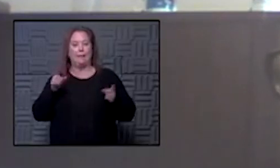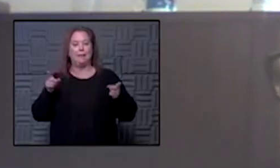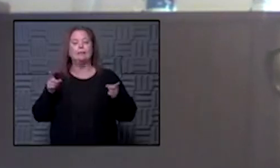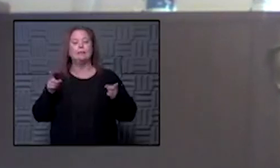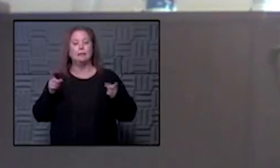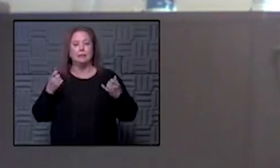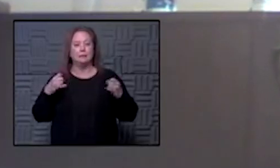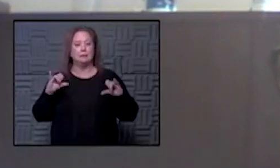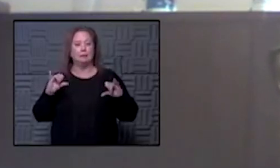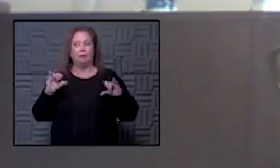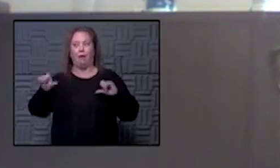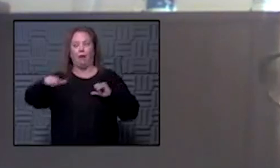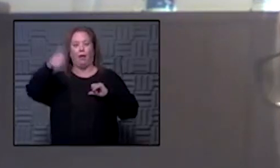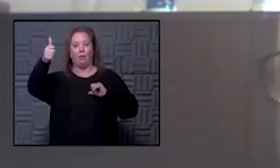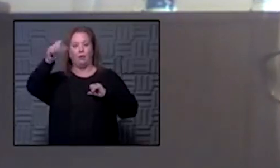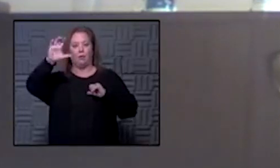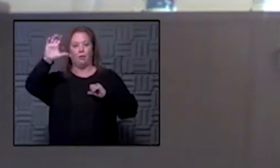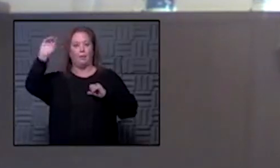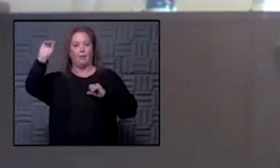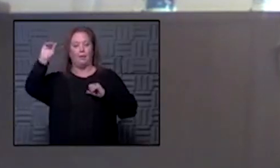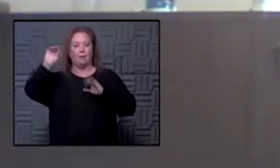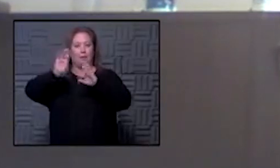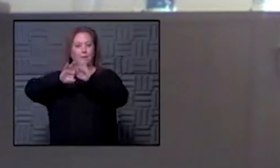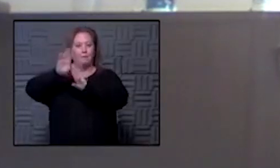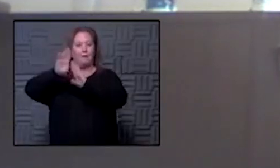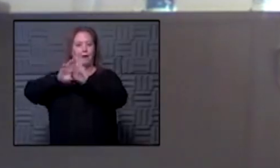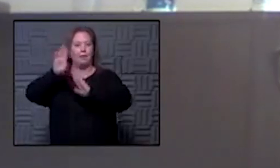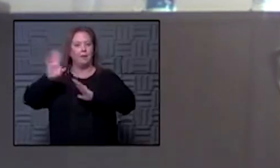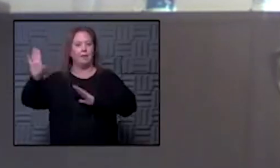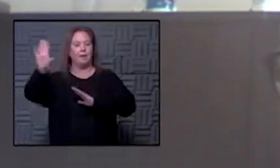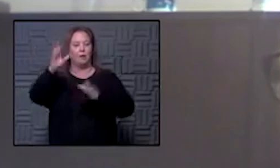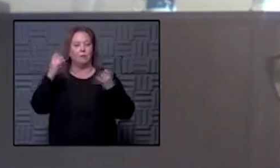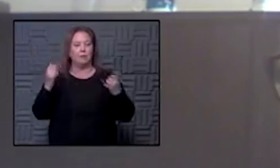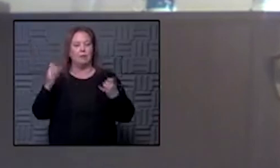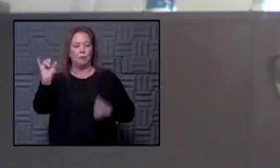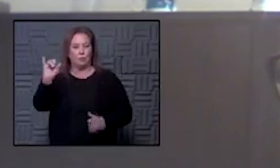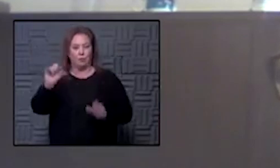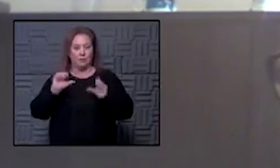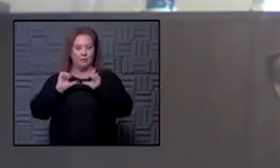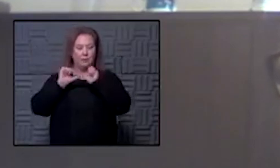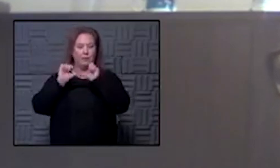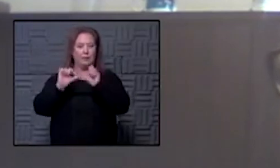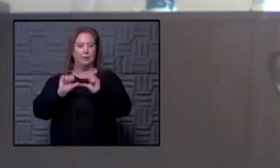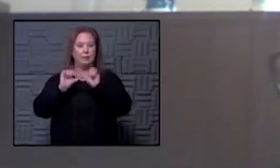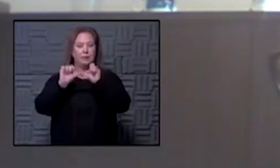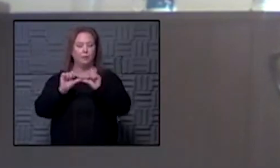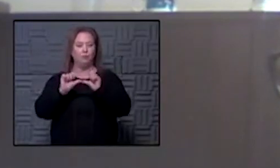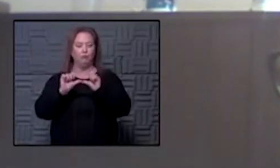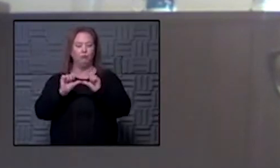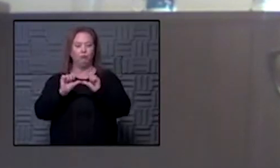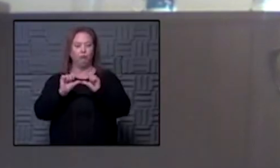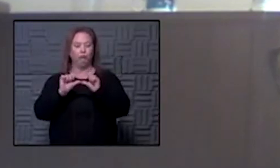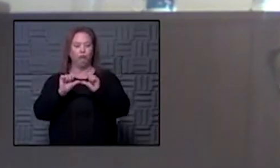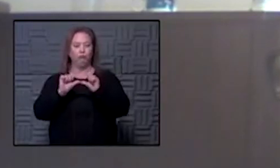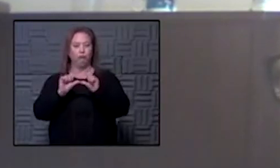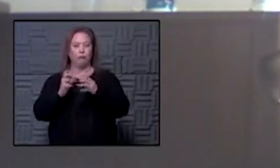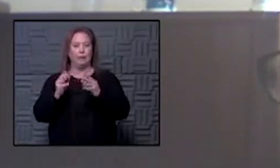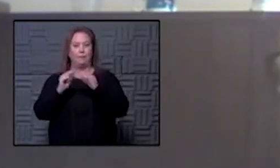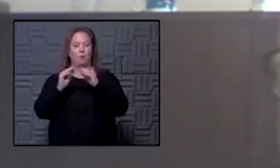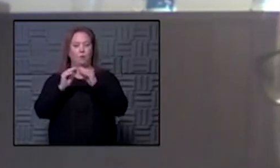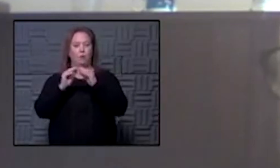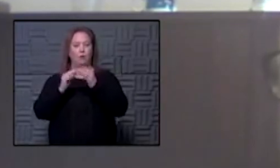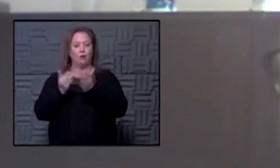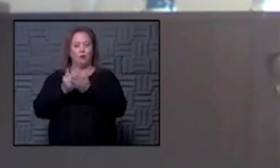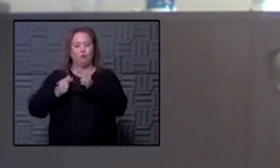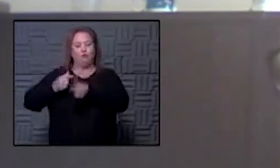there's still others that are in development and uh as those continue to to roll out and and new